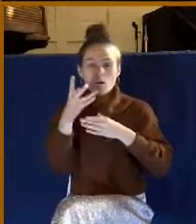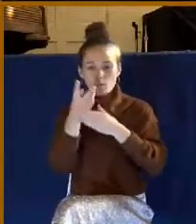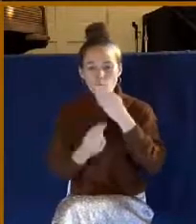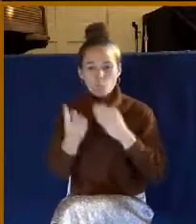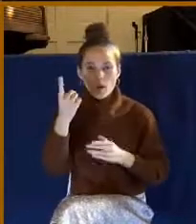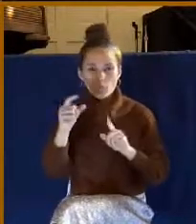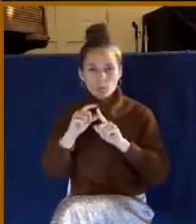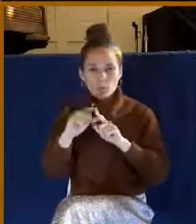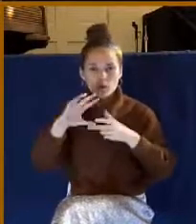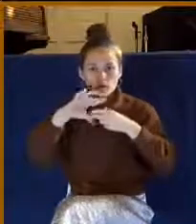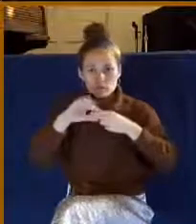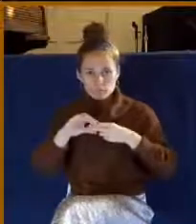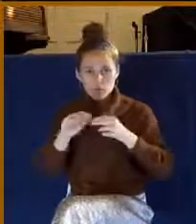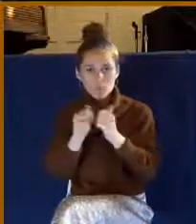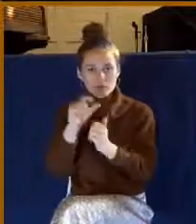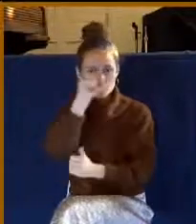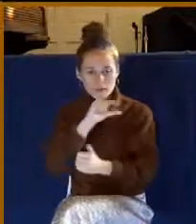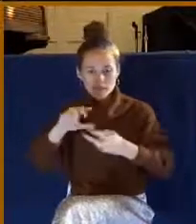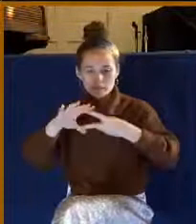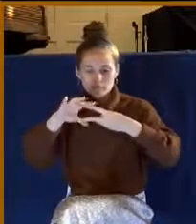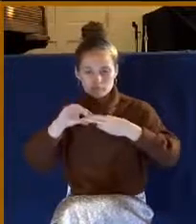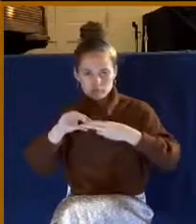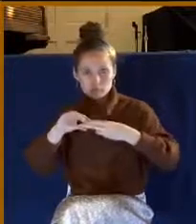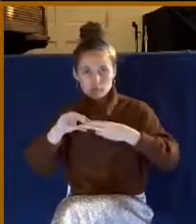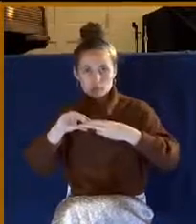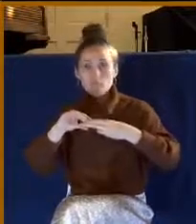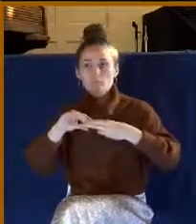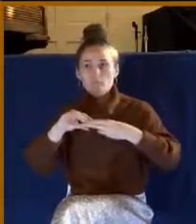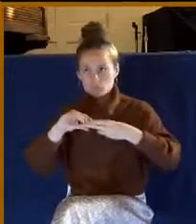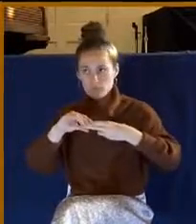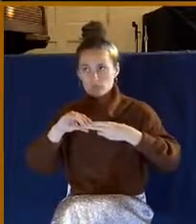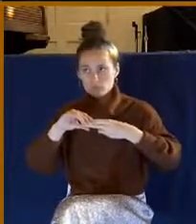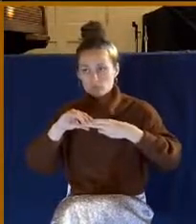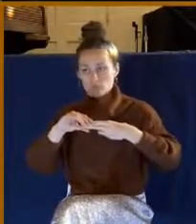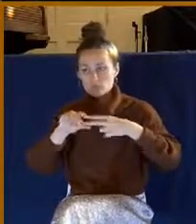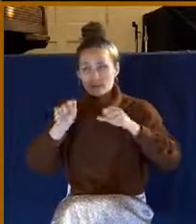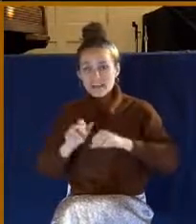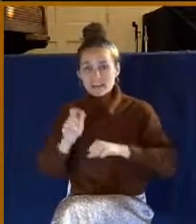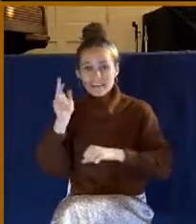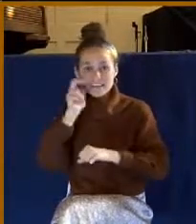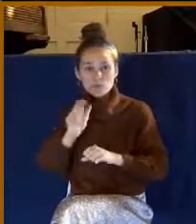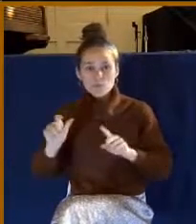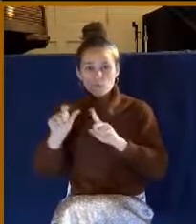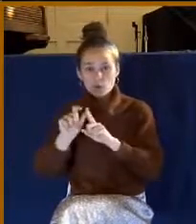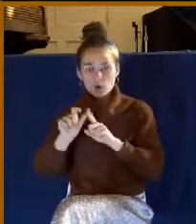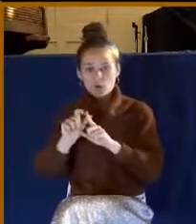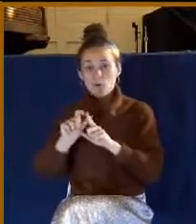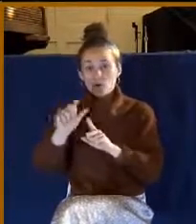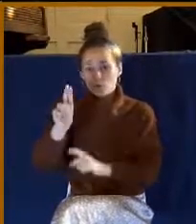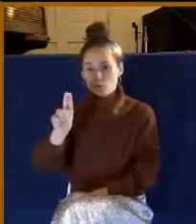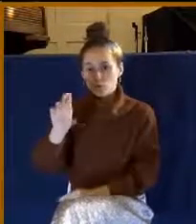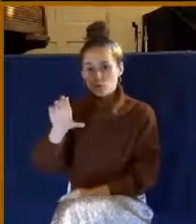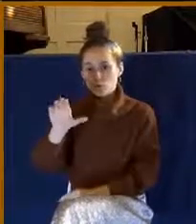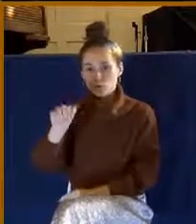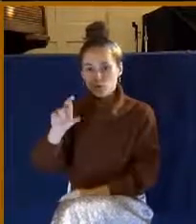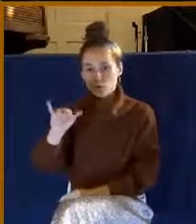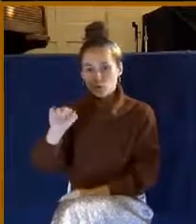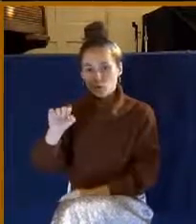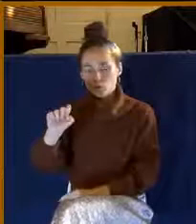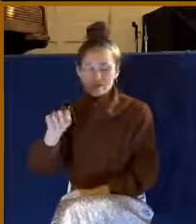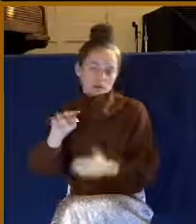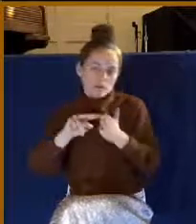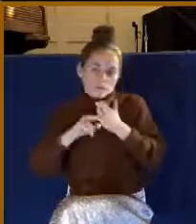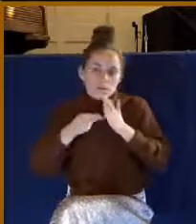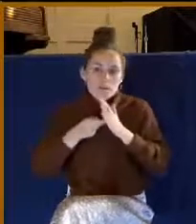eucharisteo. And you can almost hear the word euchariste in that Greek word. That's where we get the word from. And it just simply means to